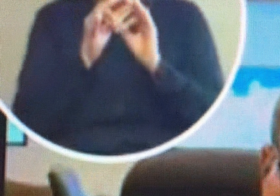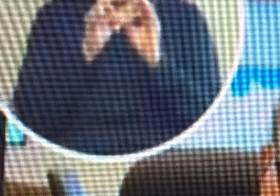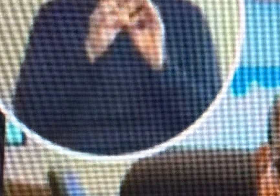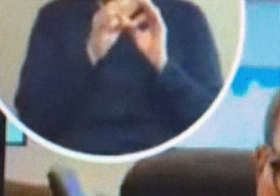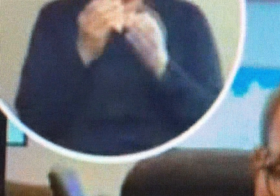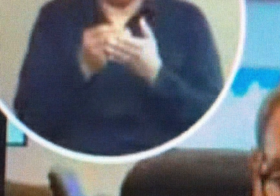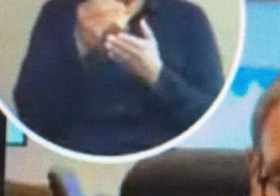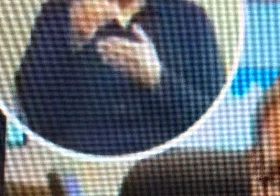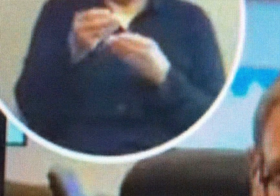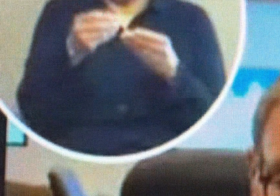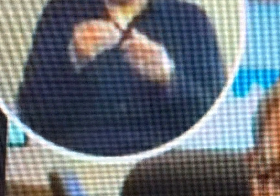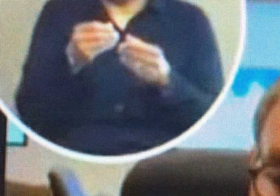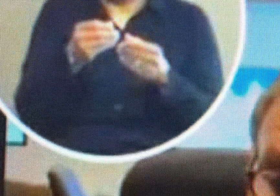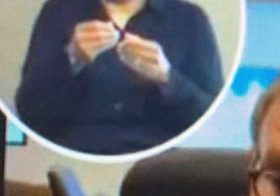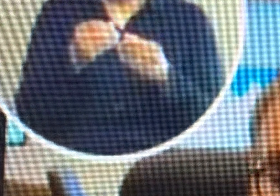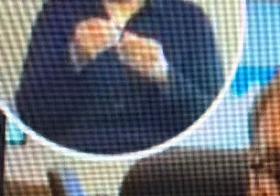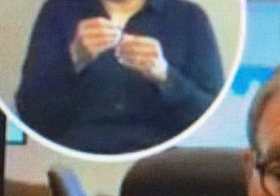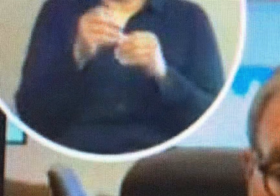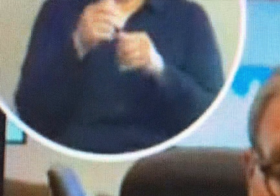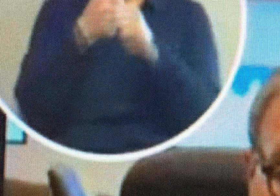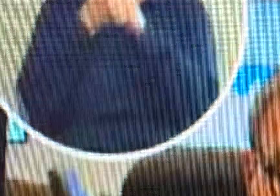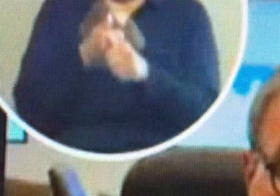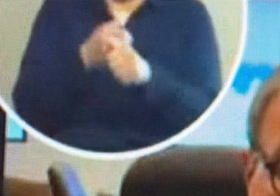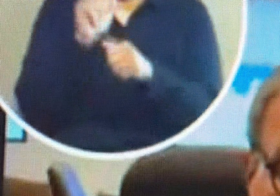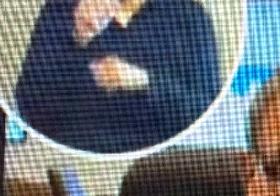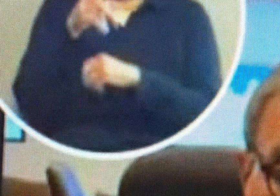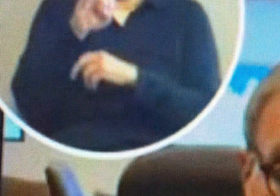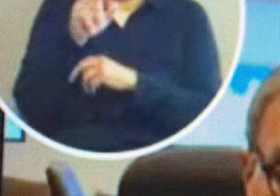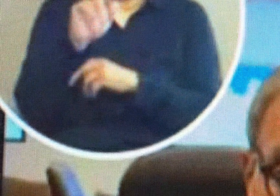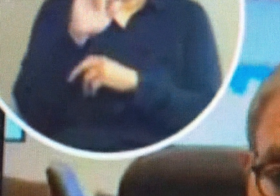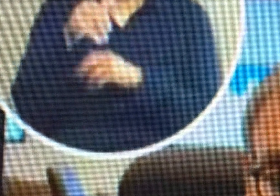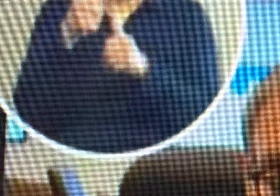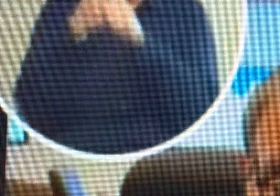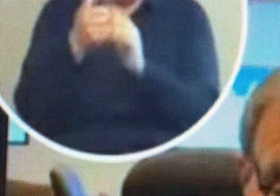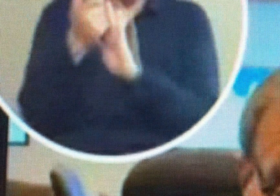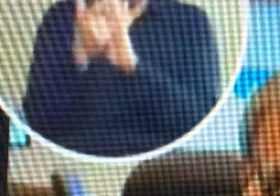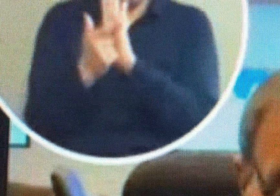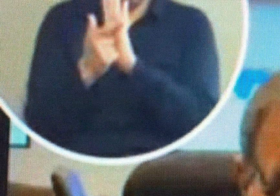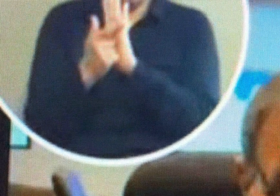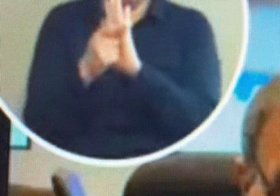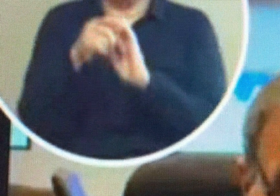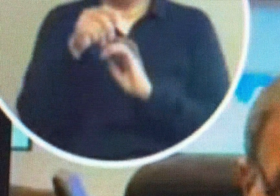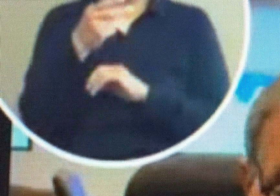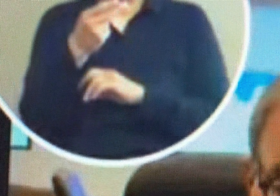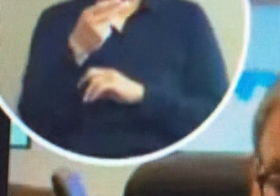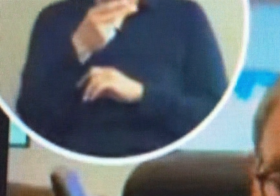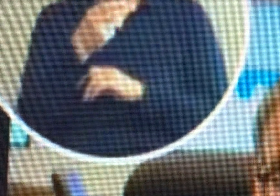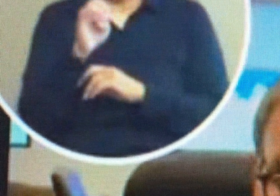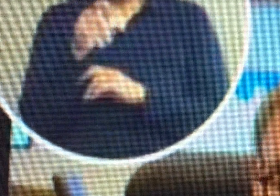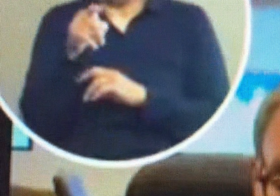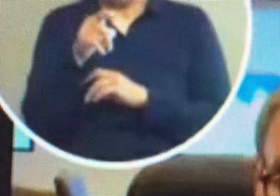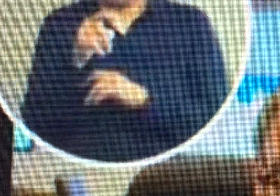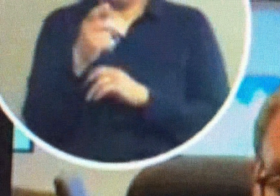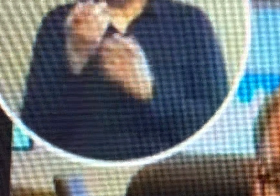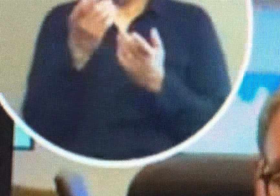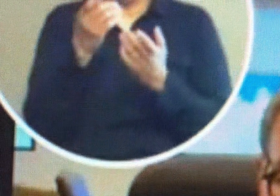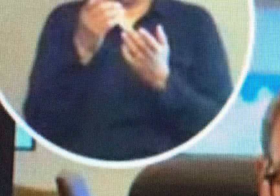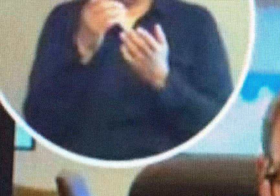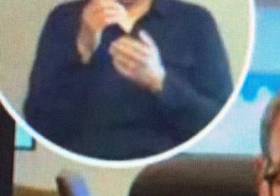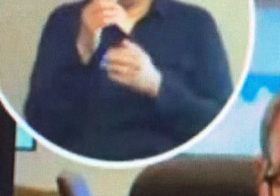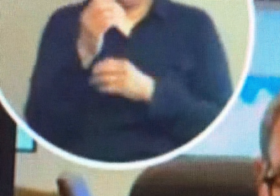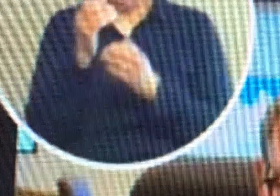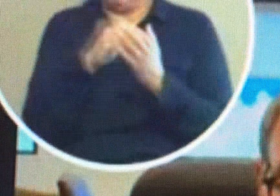purchased that land based on that appraisal. By law, that was required. So it sounds like he would have reassessed that today.